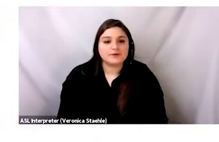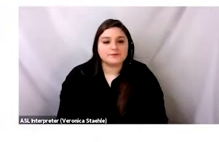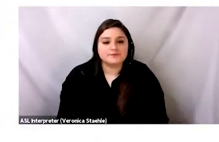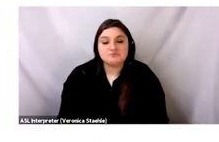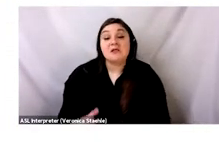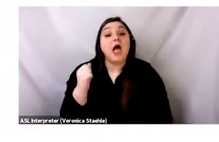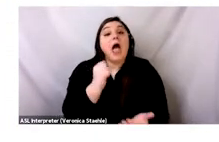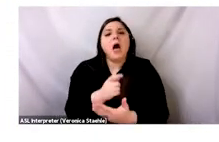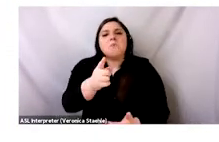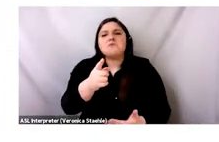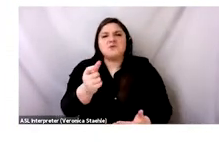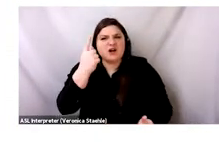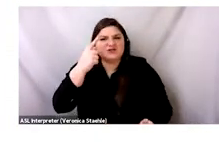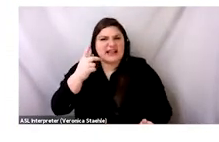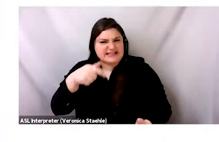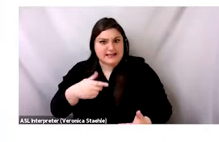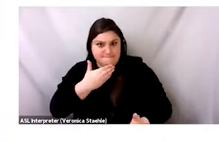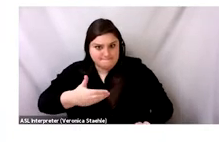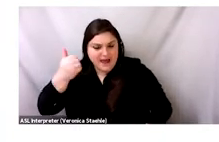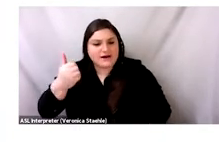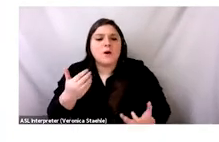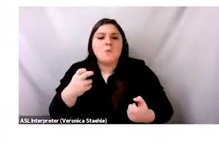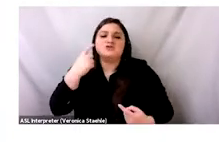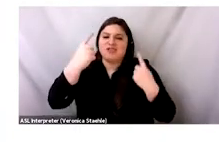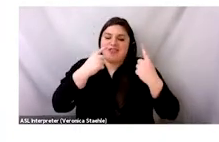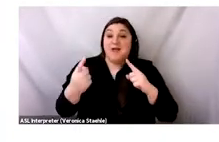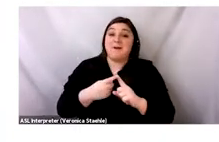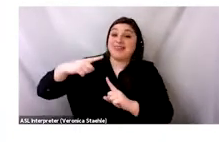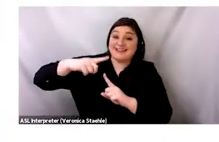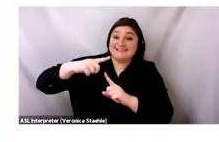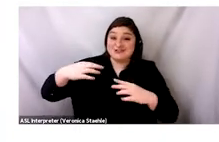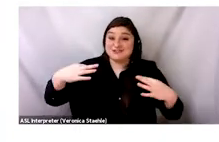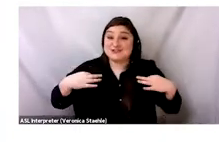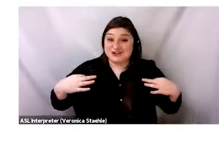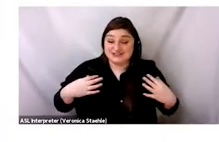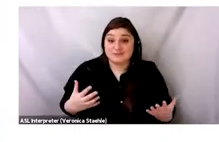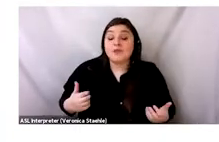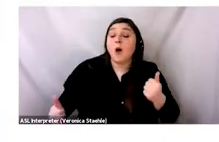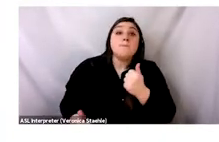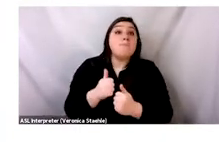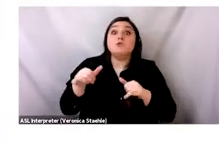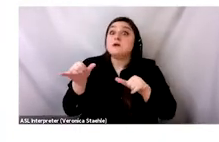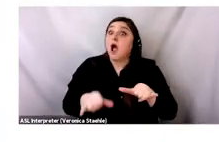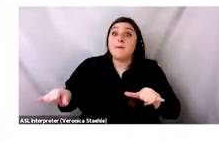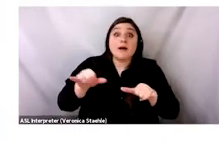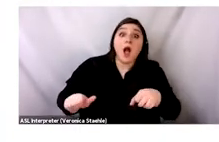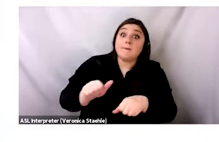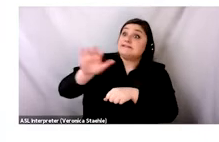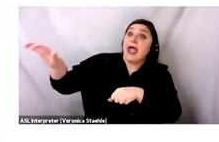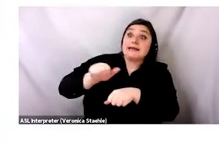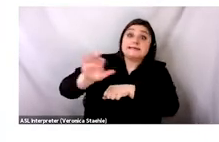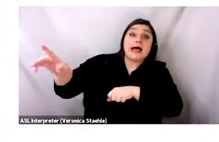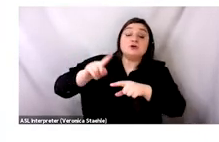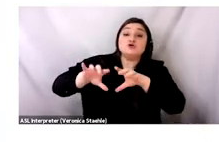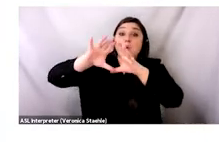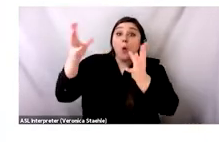And I think one of the ways that this is most clear is looking at the afterlife of t-shirts. So, one of the most common items that is exported to